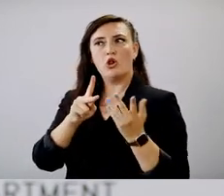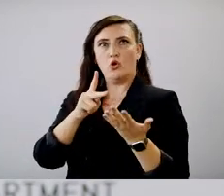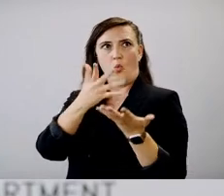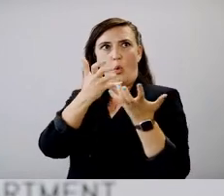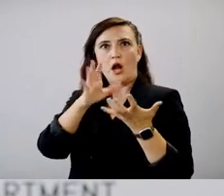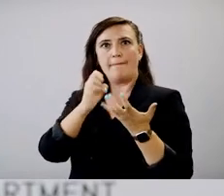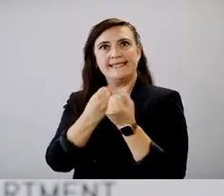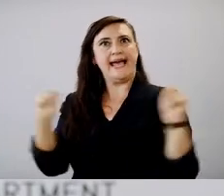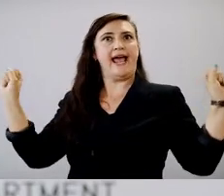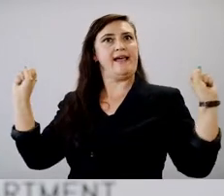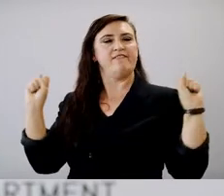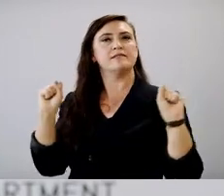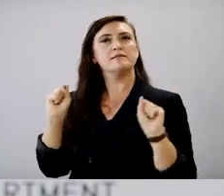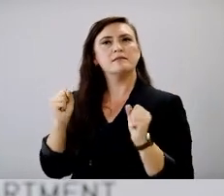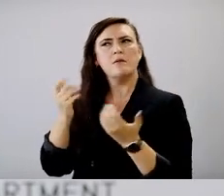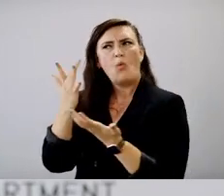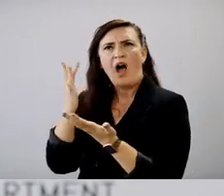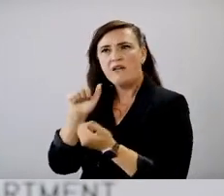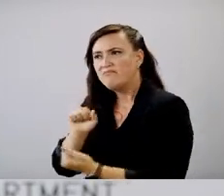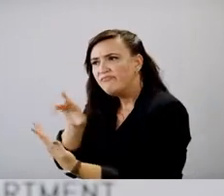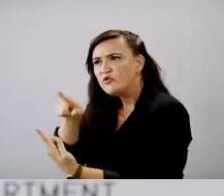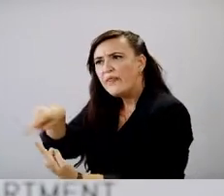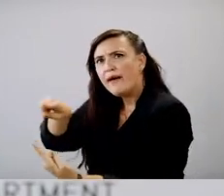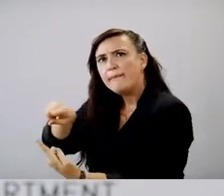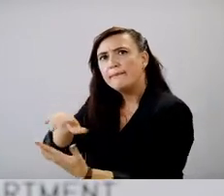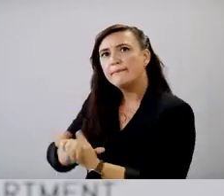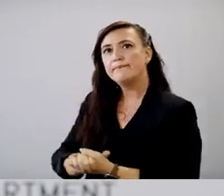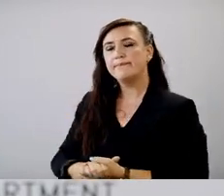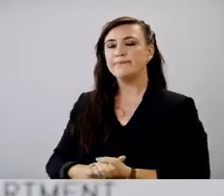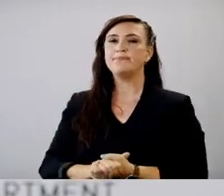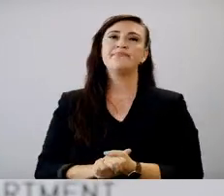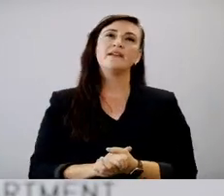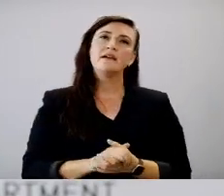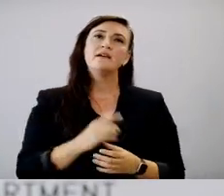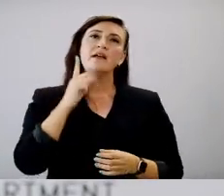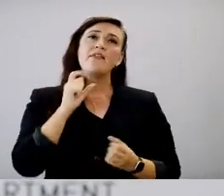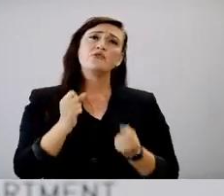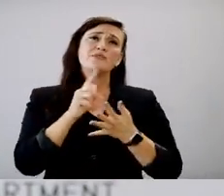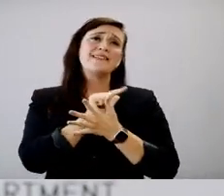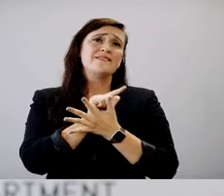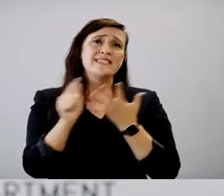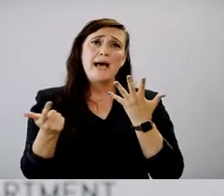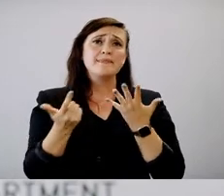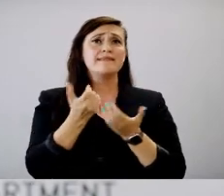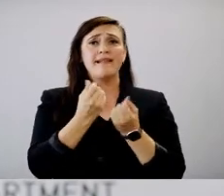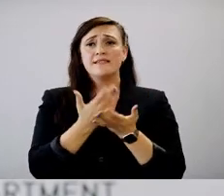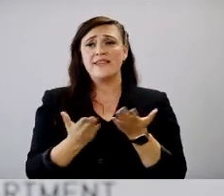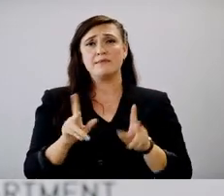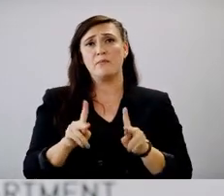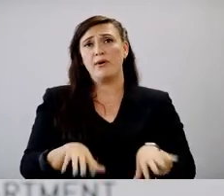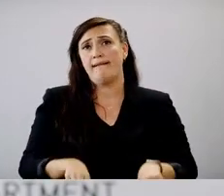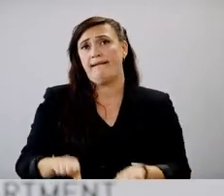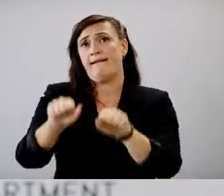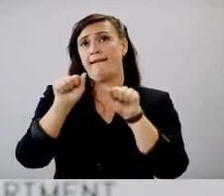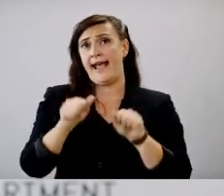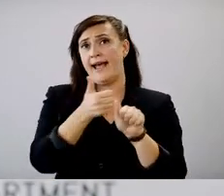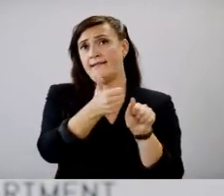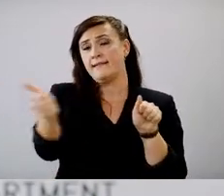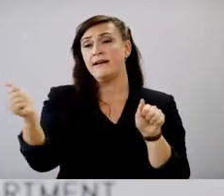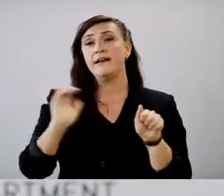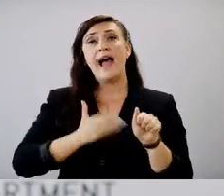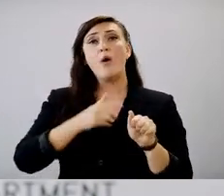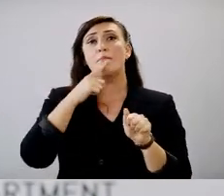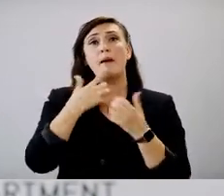want to be saved? You know, I think that there's a lot of steps that people can take and our public health guidance and recommendations